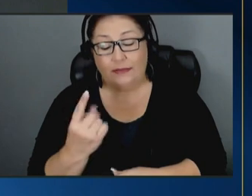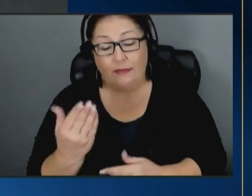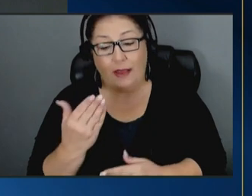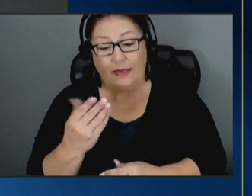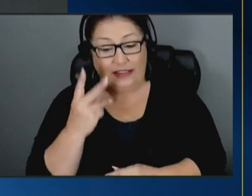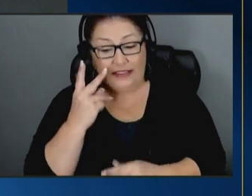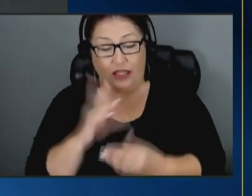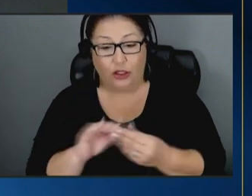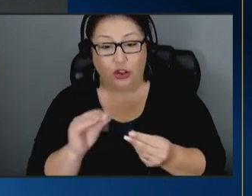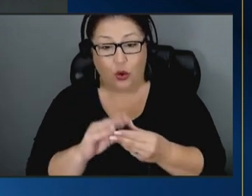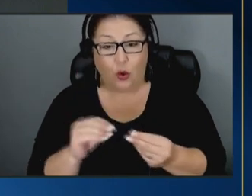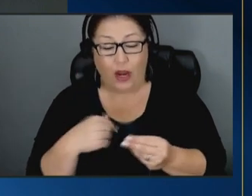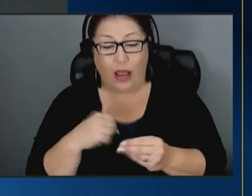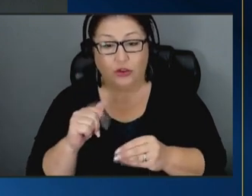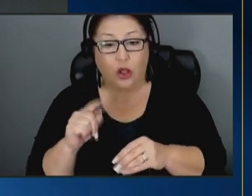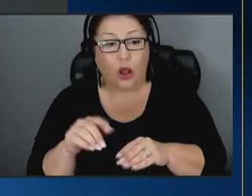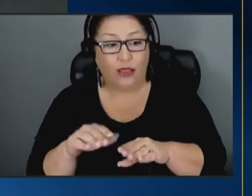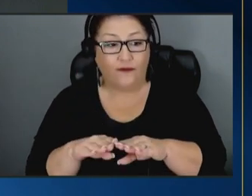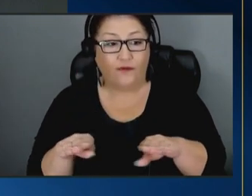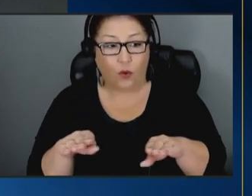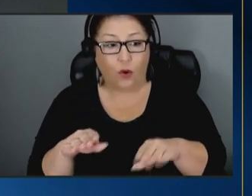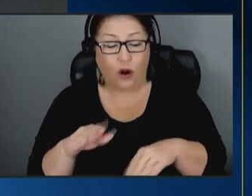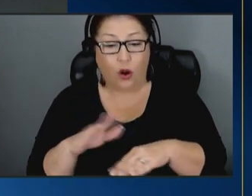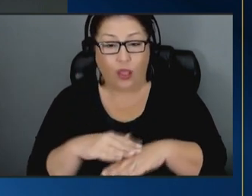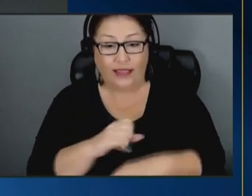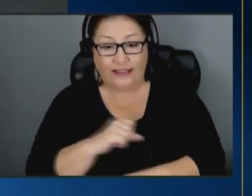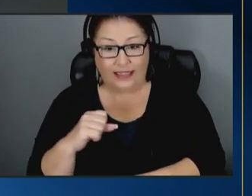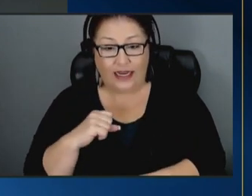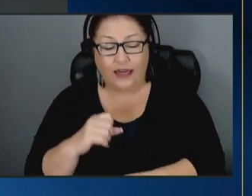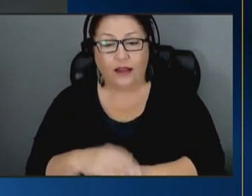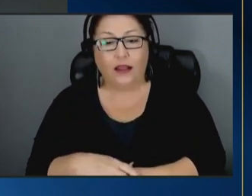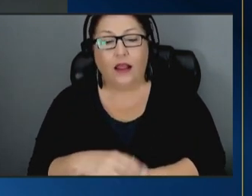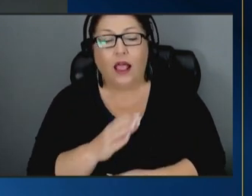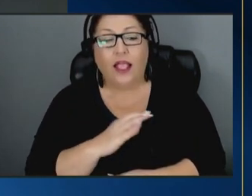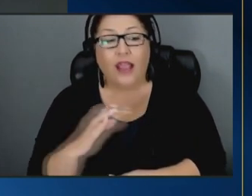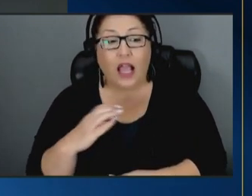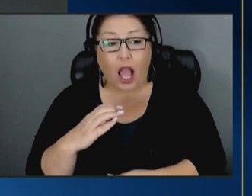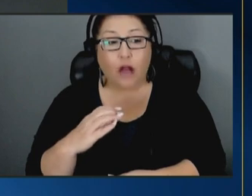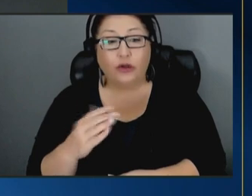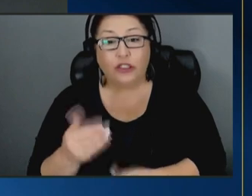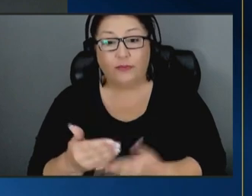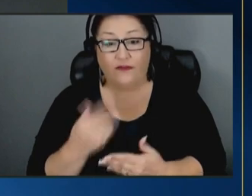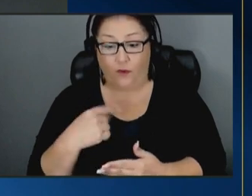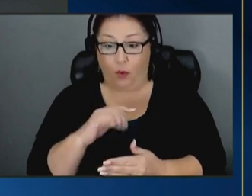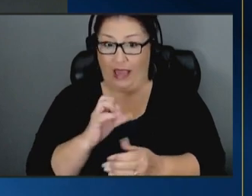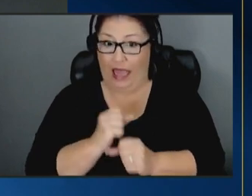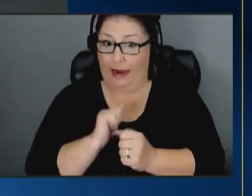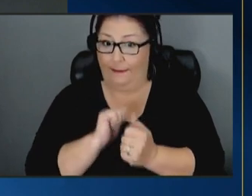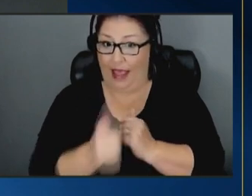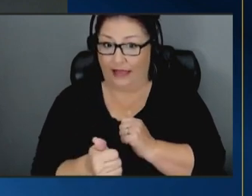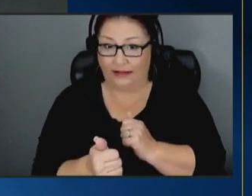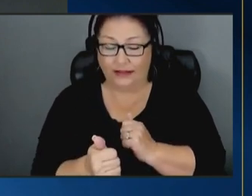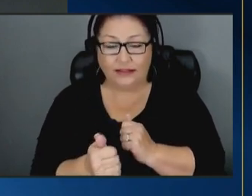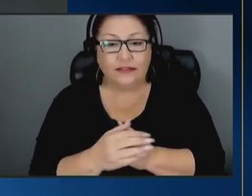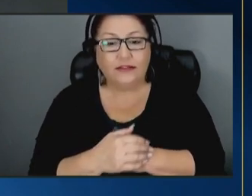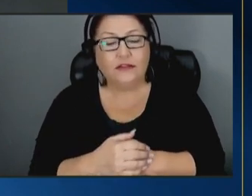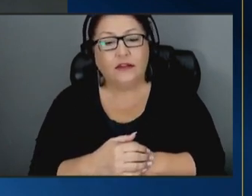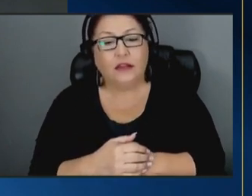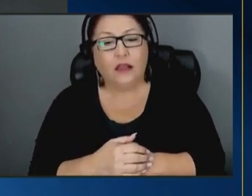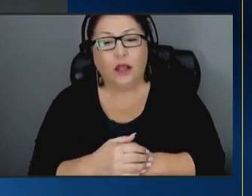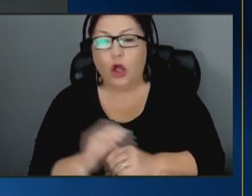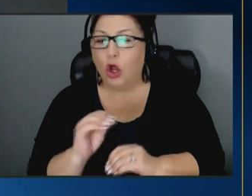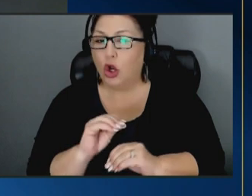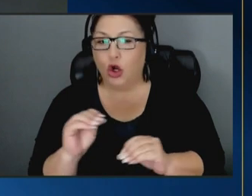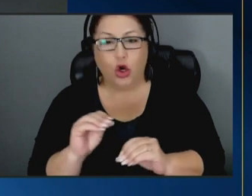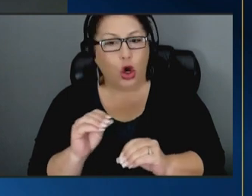was on the floor in the senate the congress before we got it passed and no senator